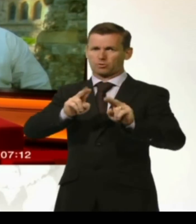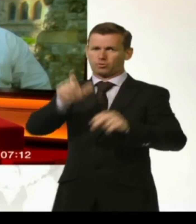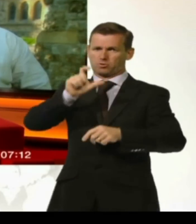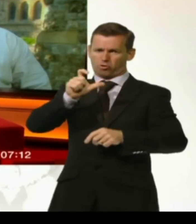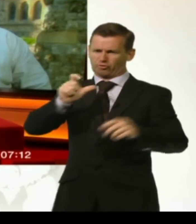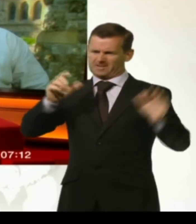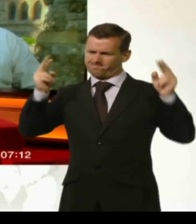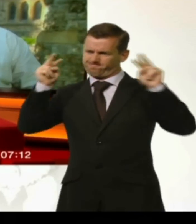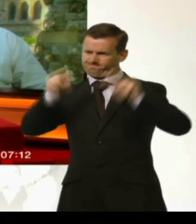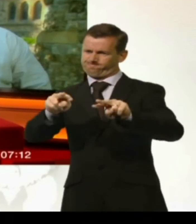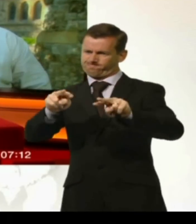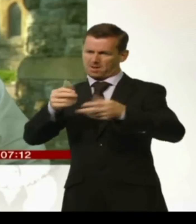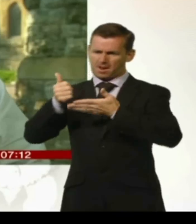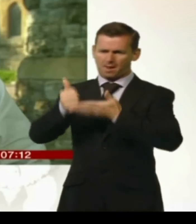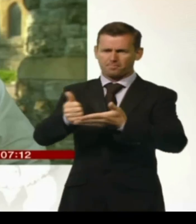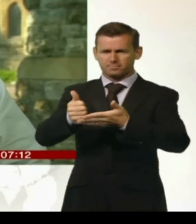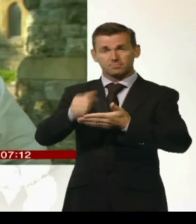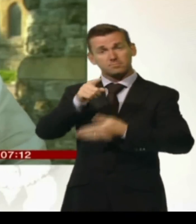it?